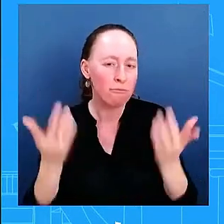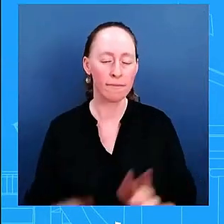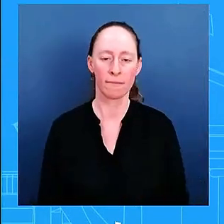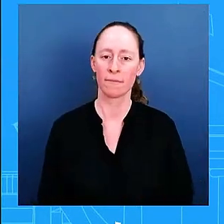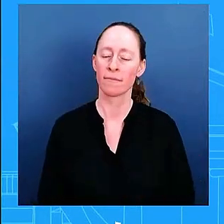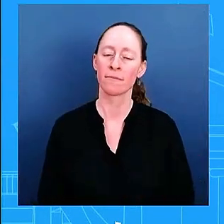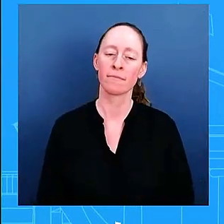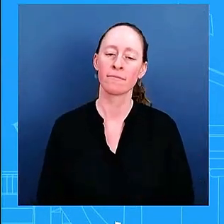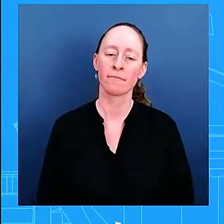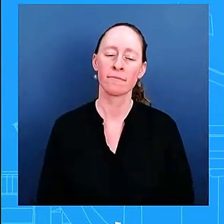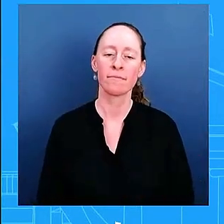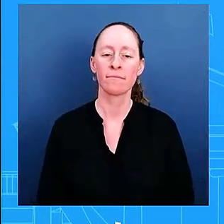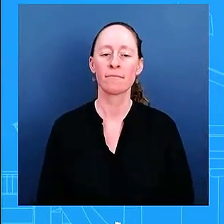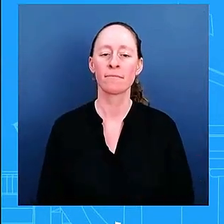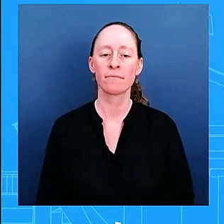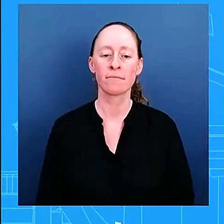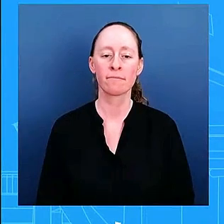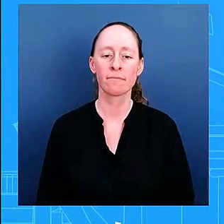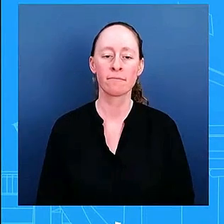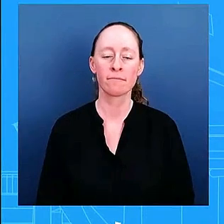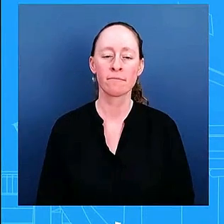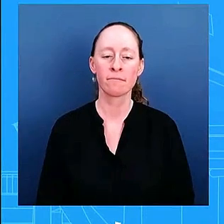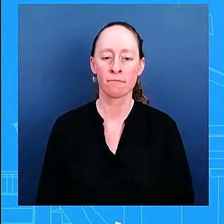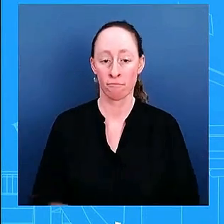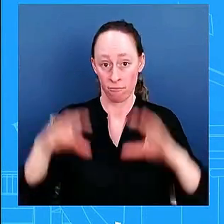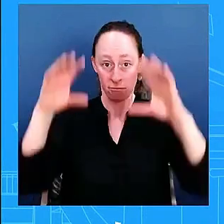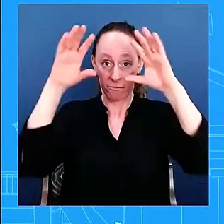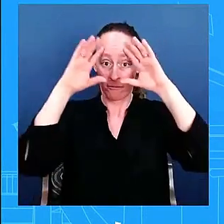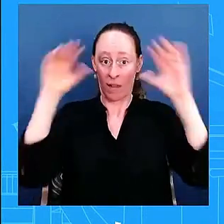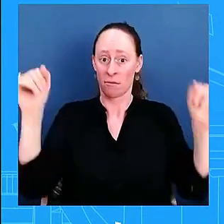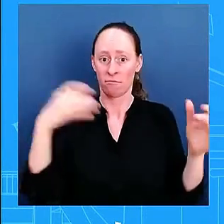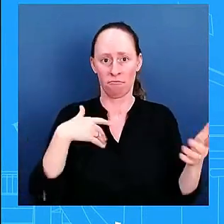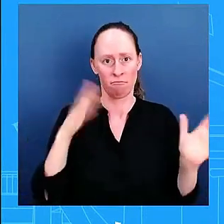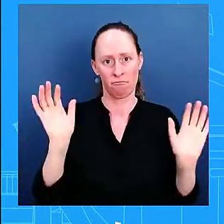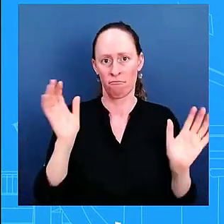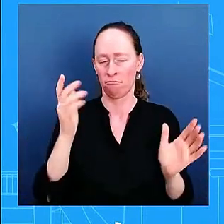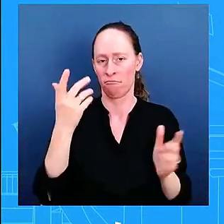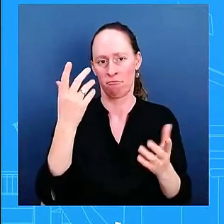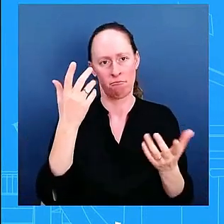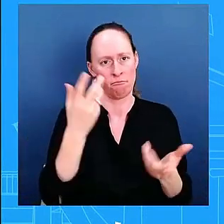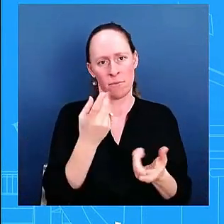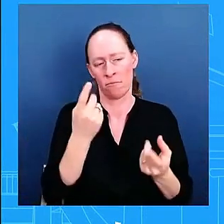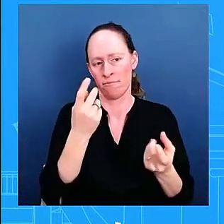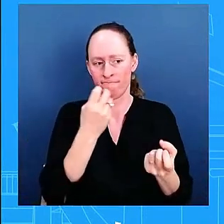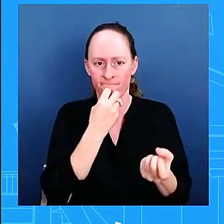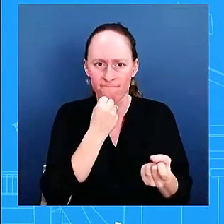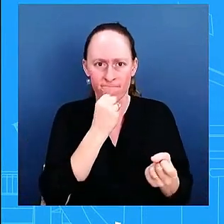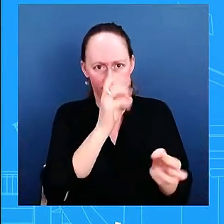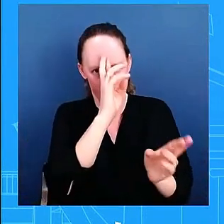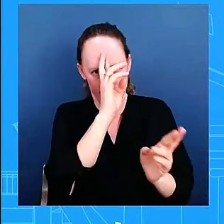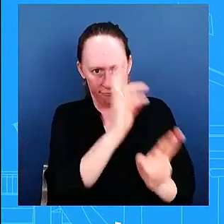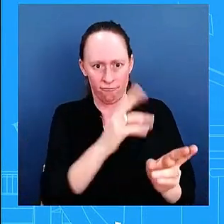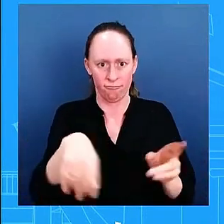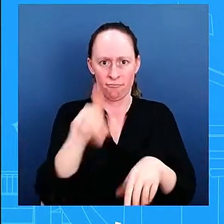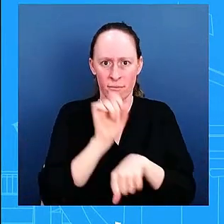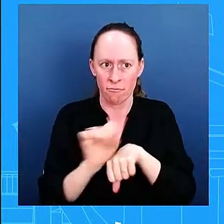he knows that they they have an extremely difficult job he knows that uh the men and women who are part of the secret service put their lives